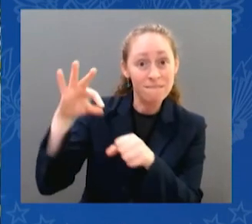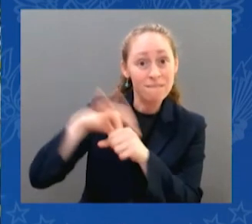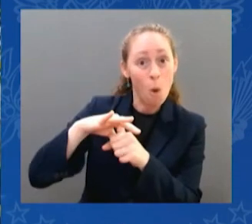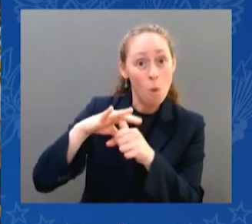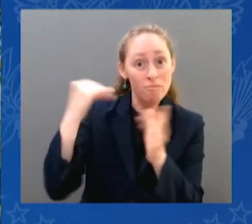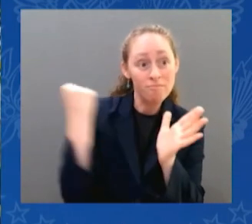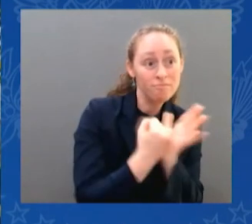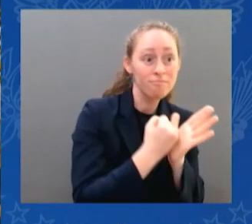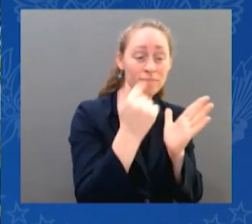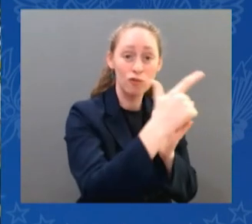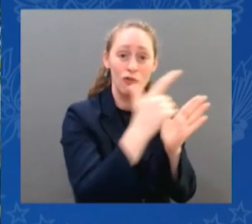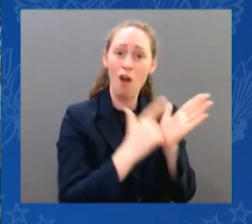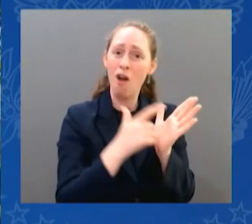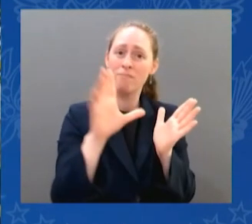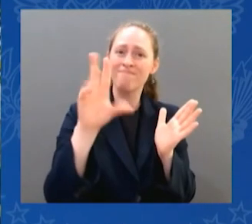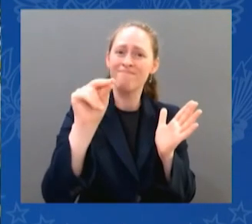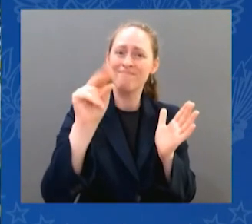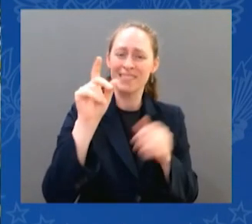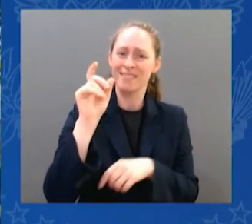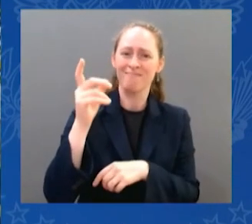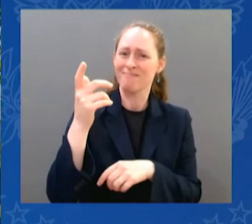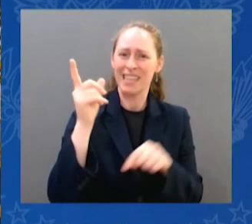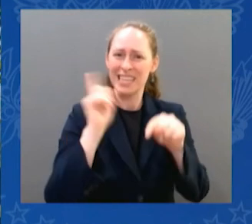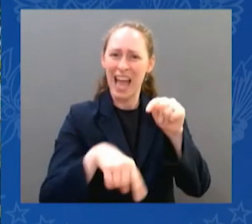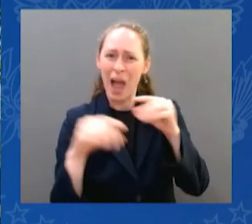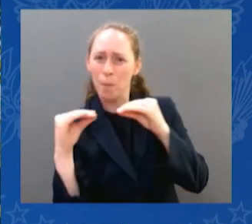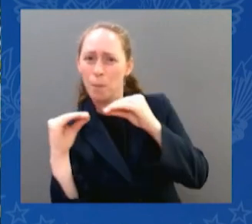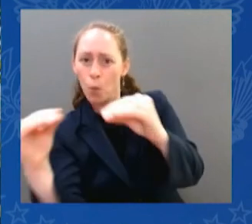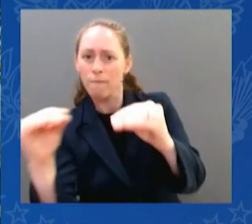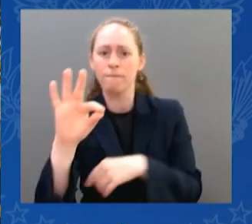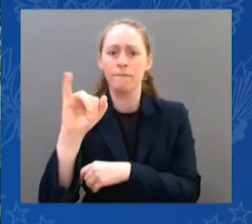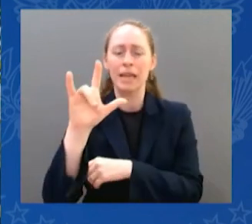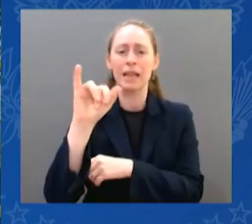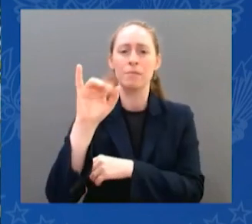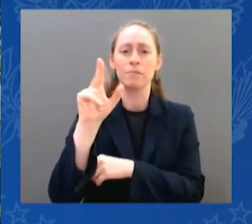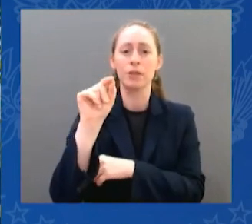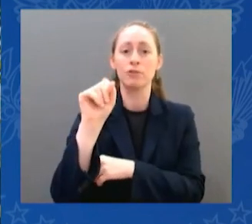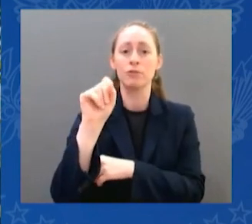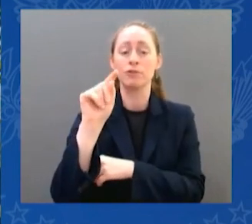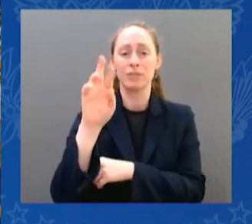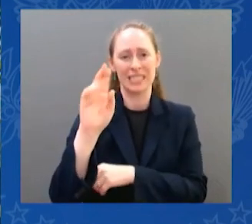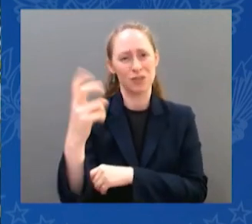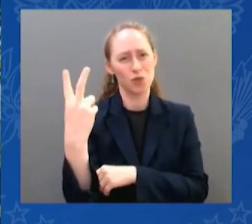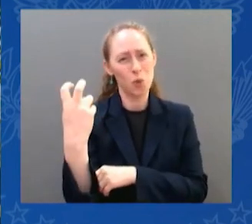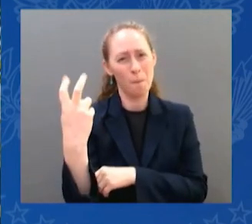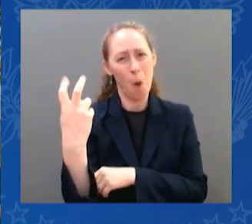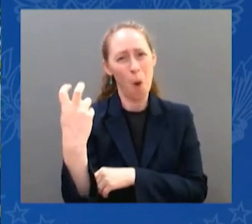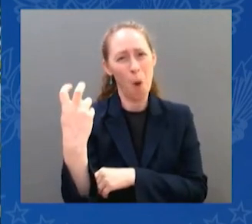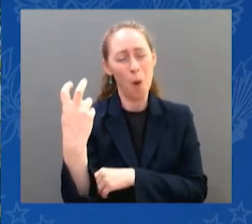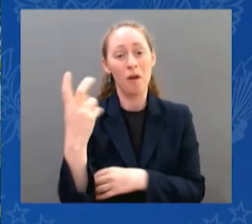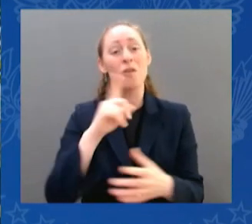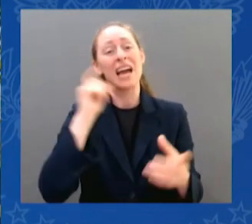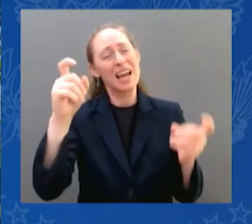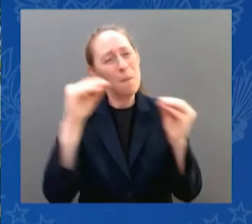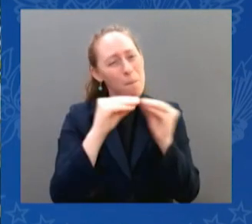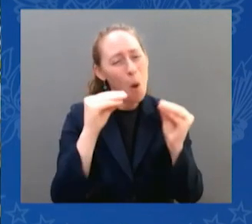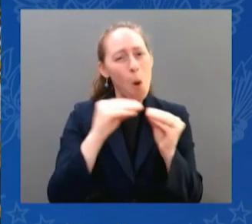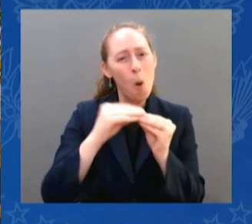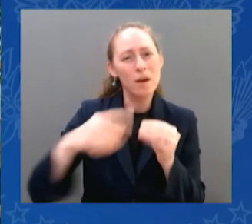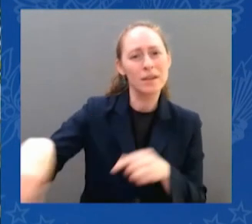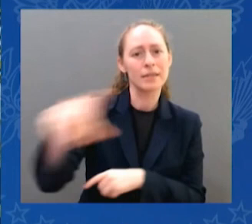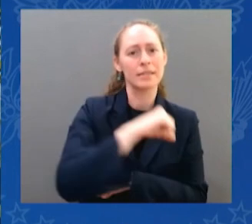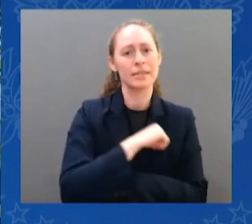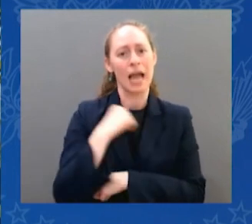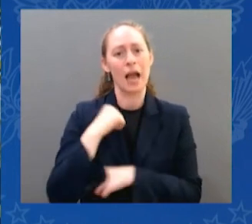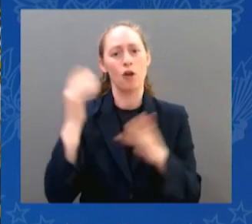probably after November, more senators and House majority and the House majority elected in November to get this